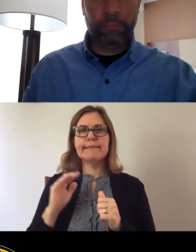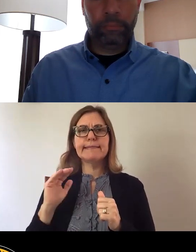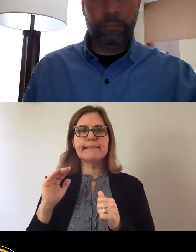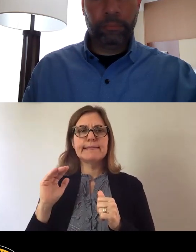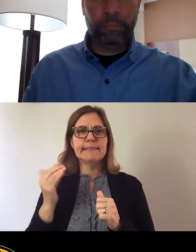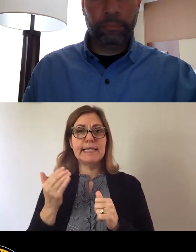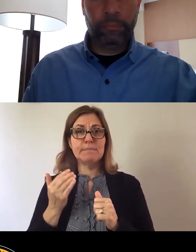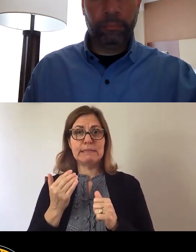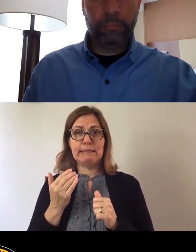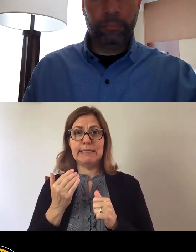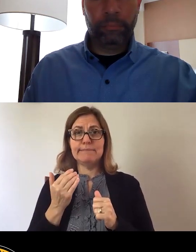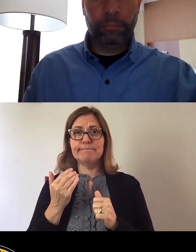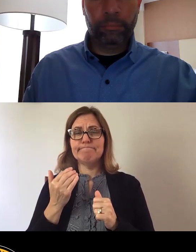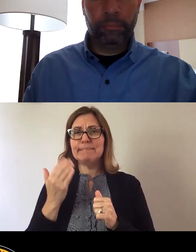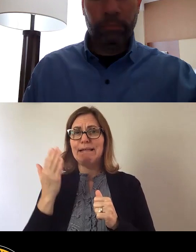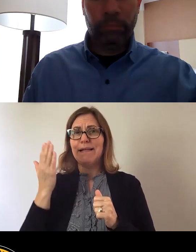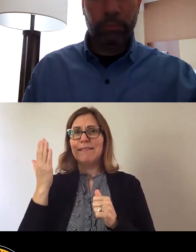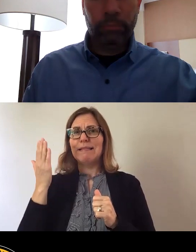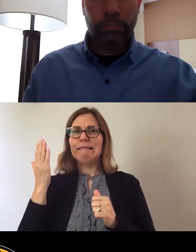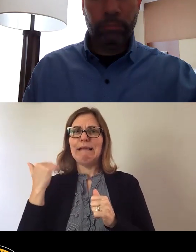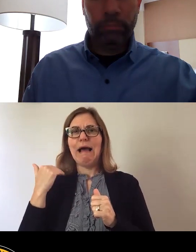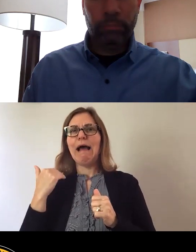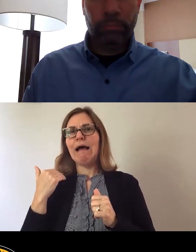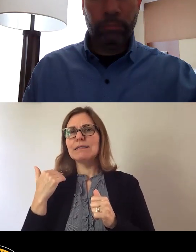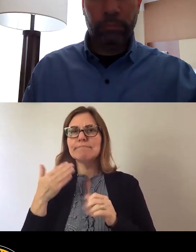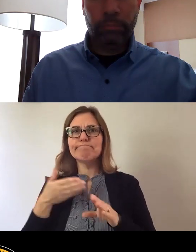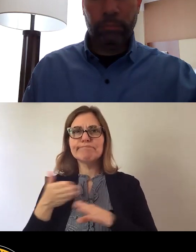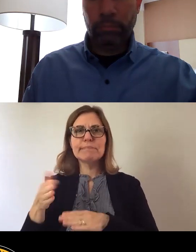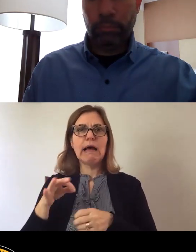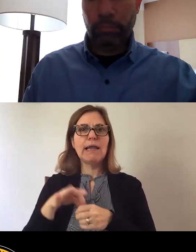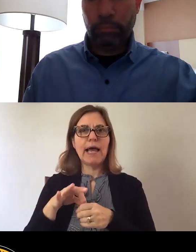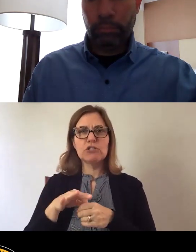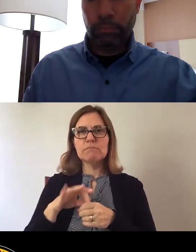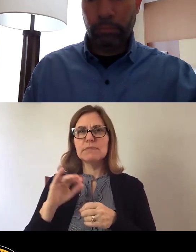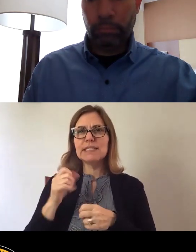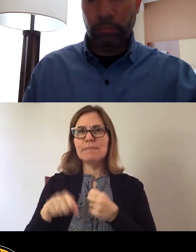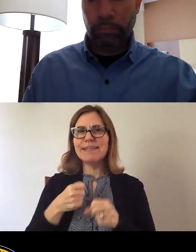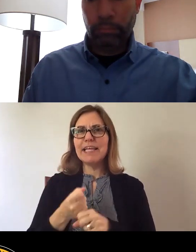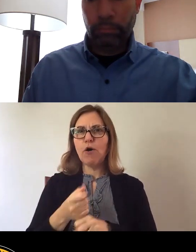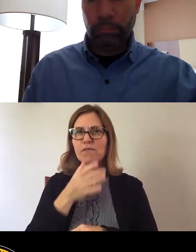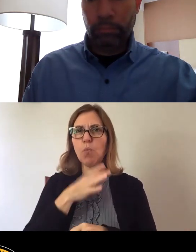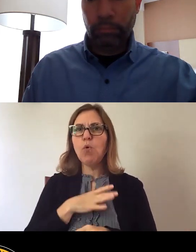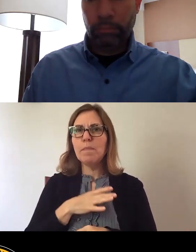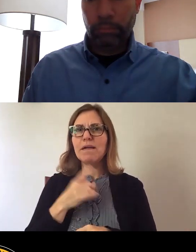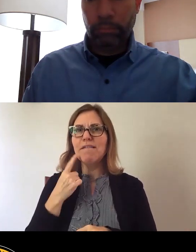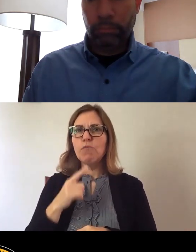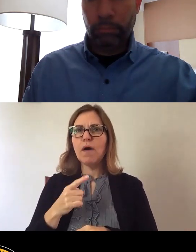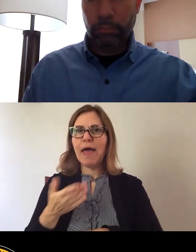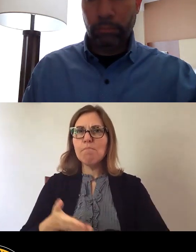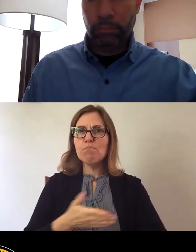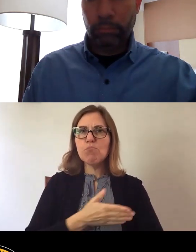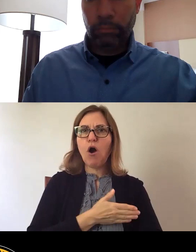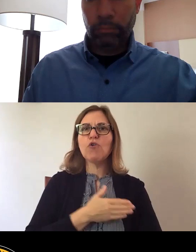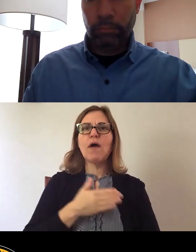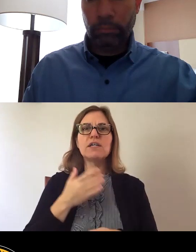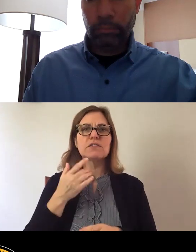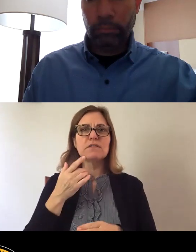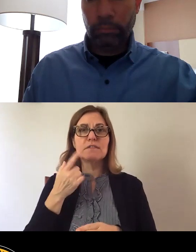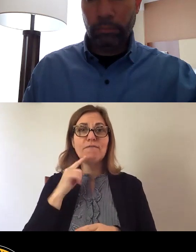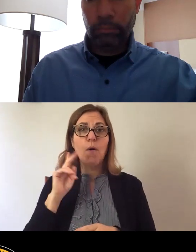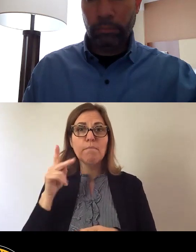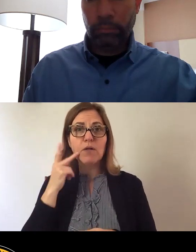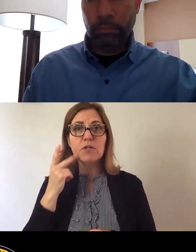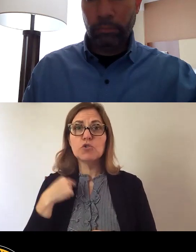election was the year of the woman in terms of their progress that they're making in politics so let me start off by thanking